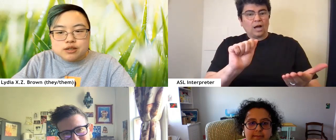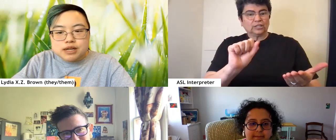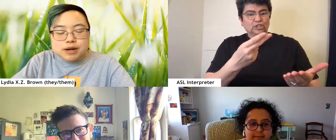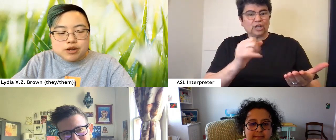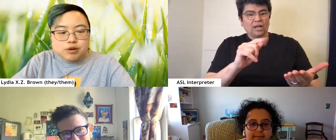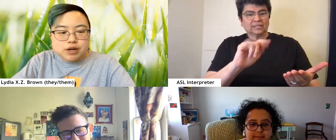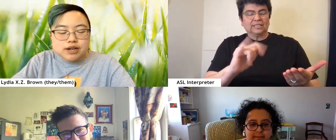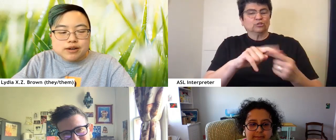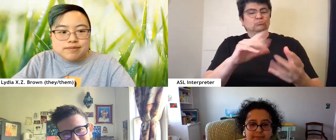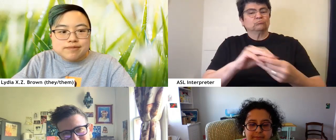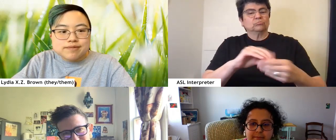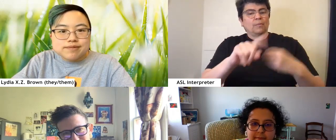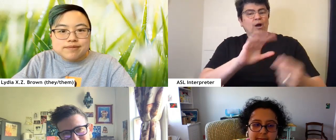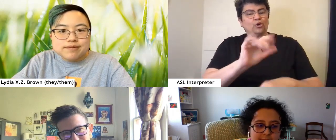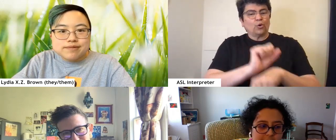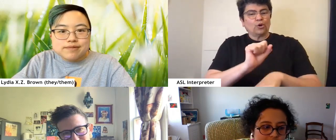share a little bit about your work.